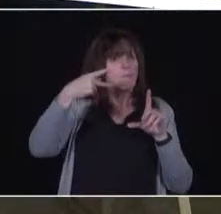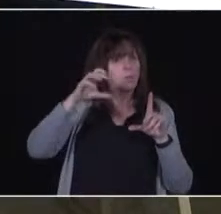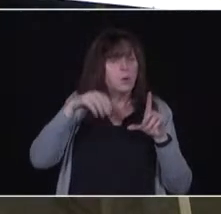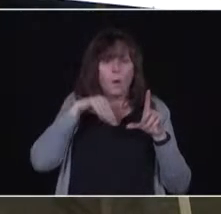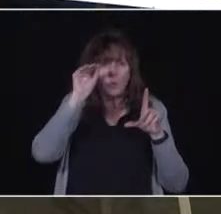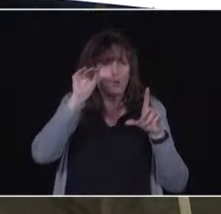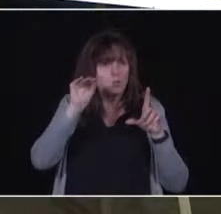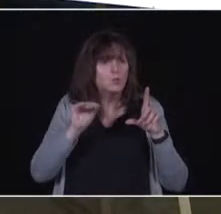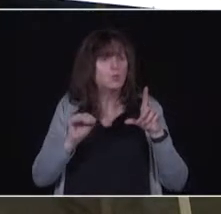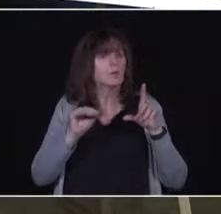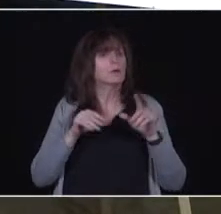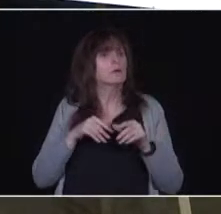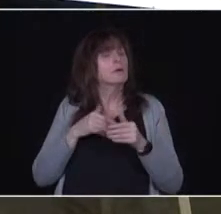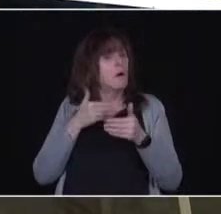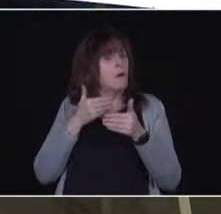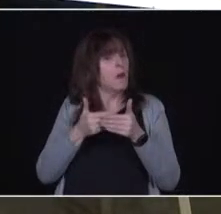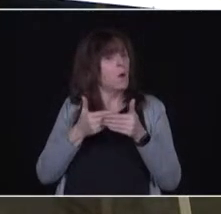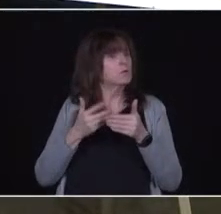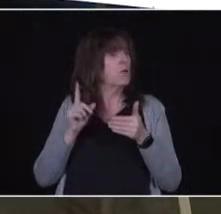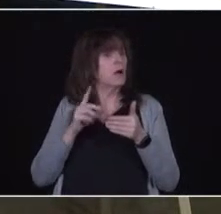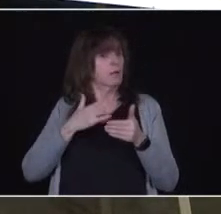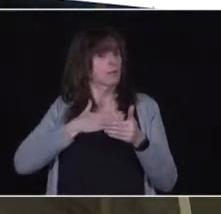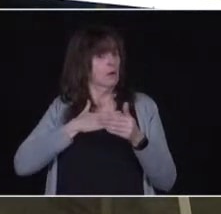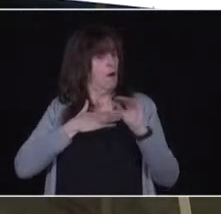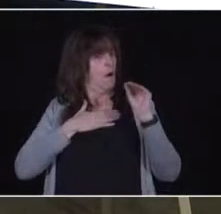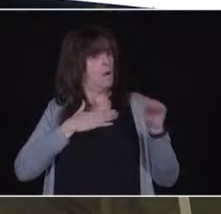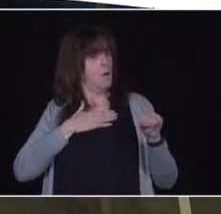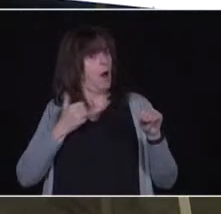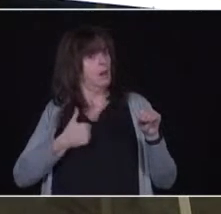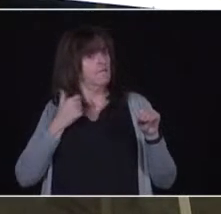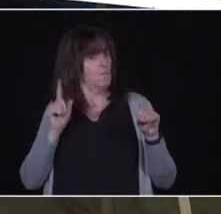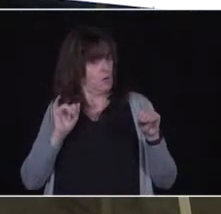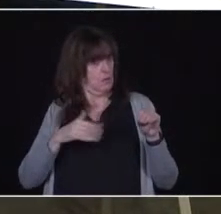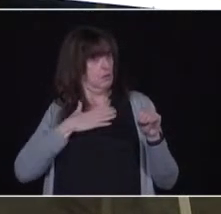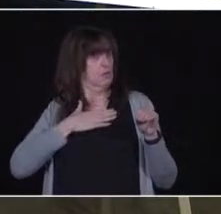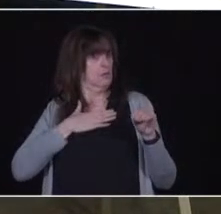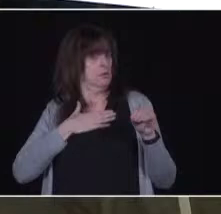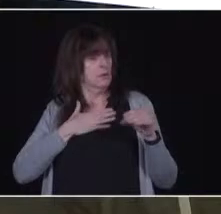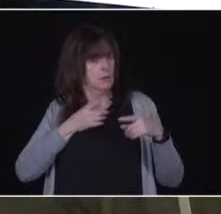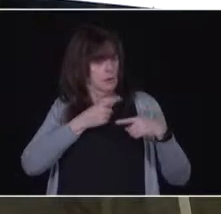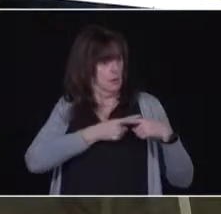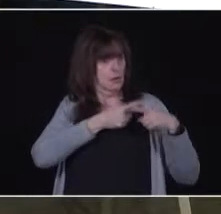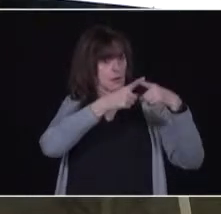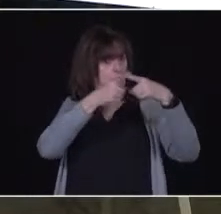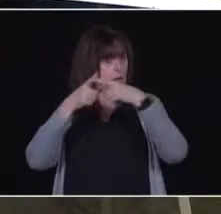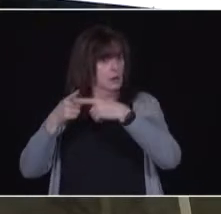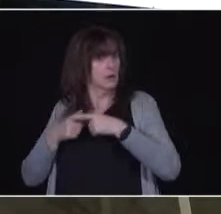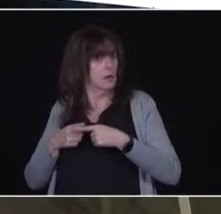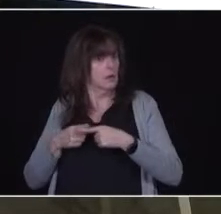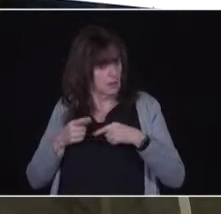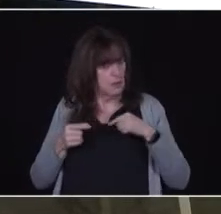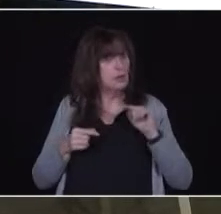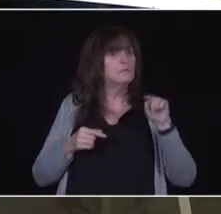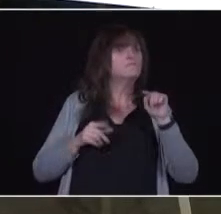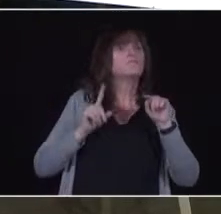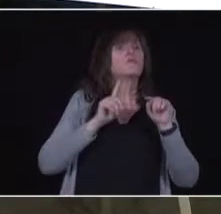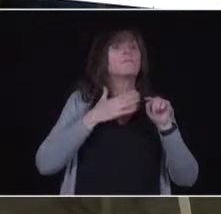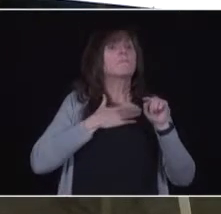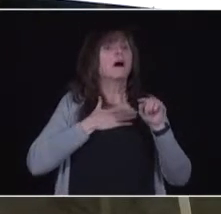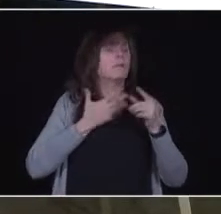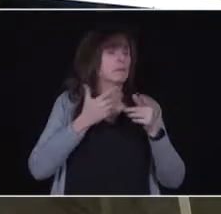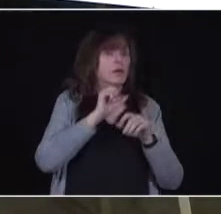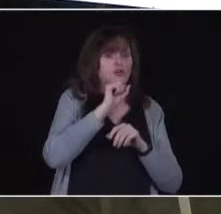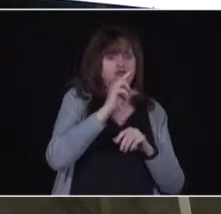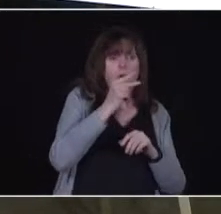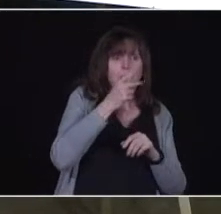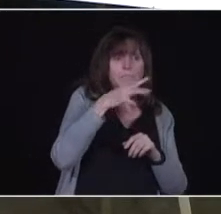close to me, in Ottawa, will pop up and I will get an opportunity to reserve my appointment. If that is shopper's drug mart on 10th line or if that